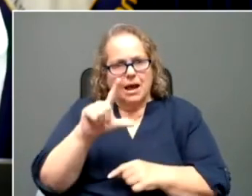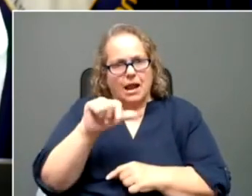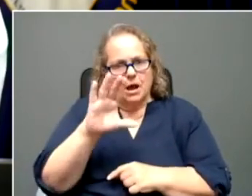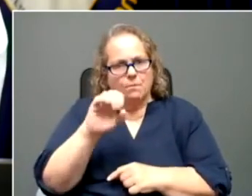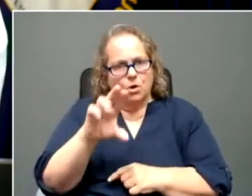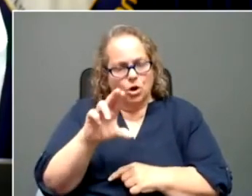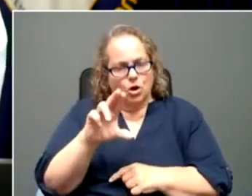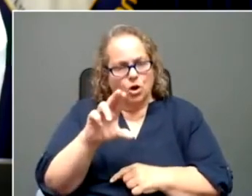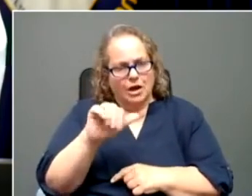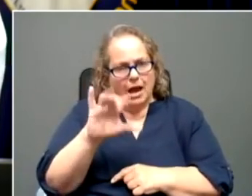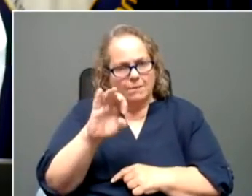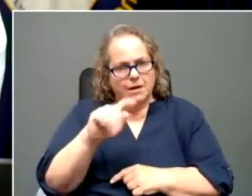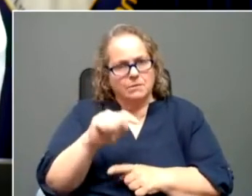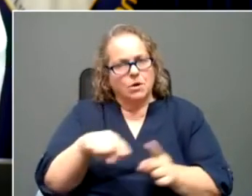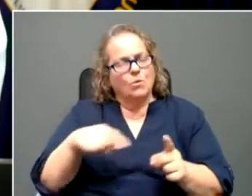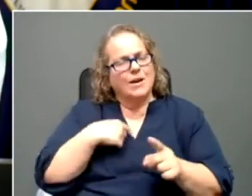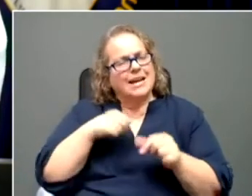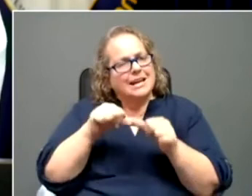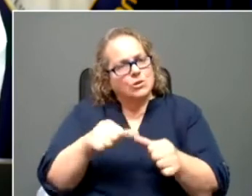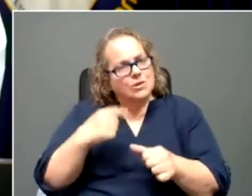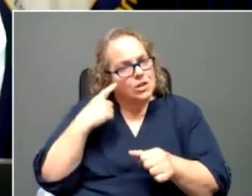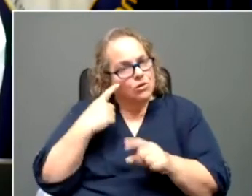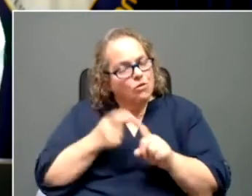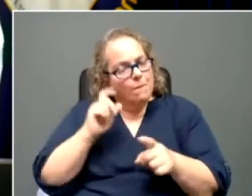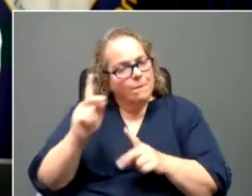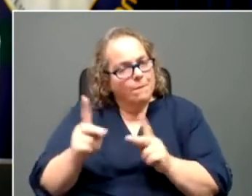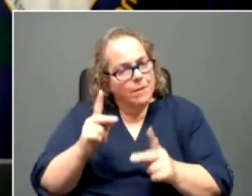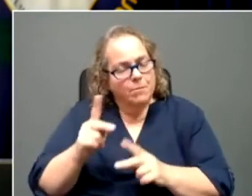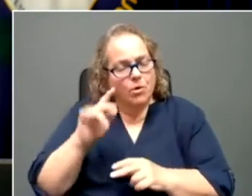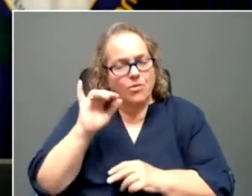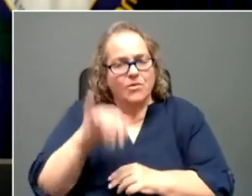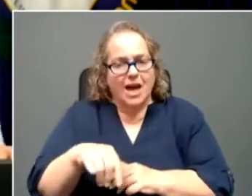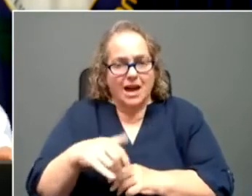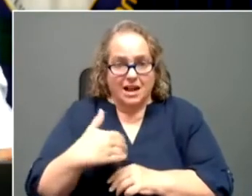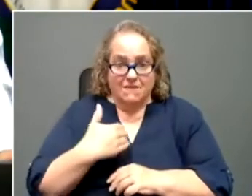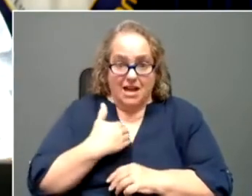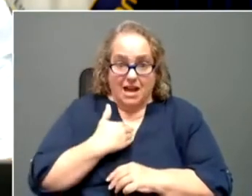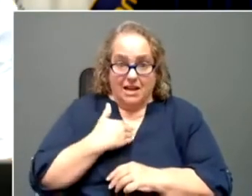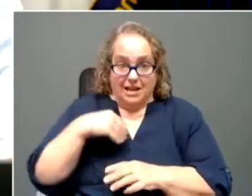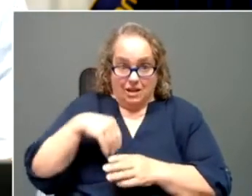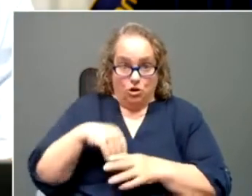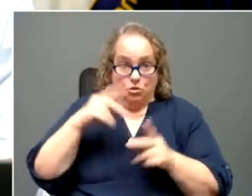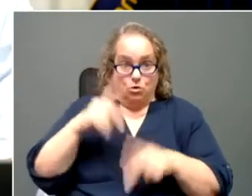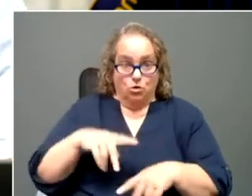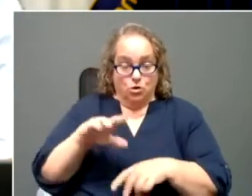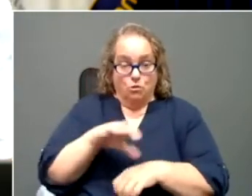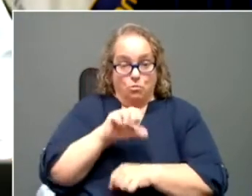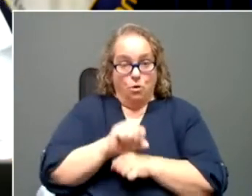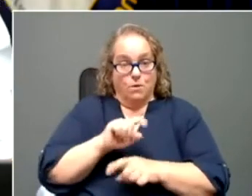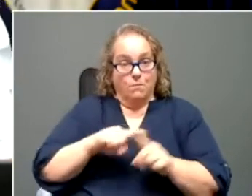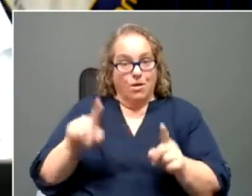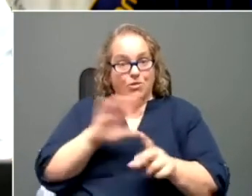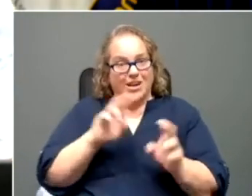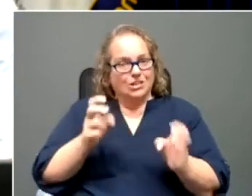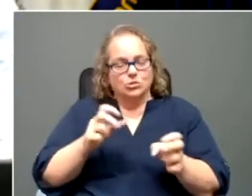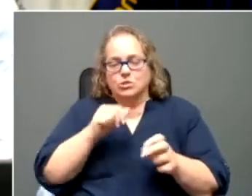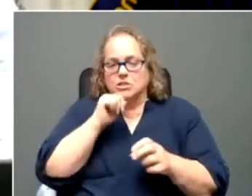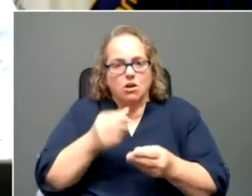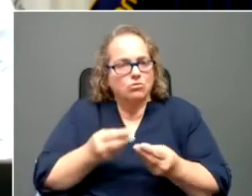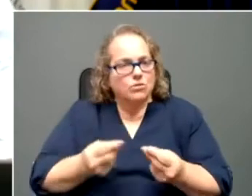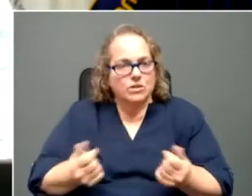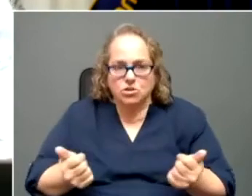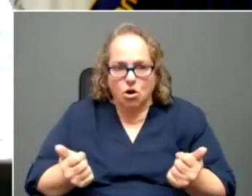Um, but we continue to hear from people that have had in person appointments, but their issue has not been resolved, um,